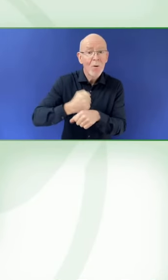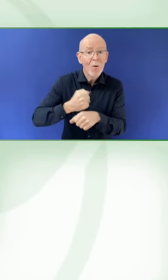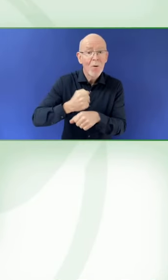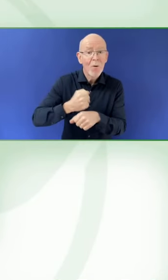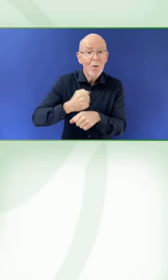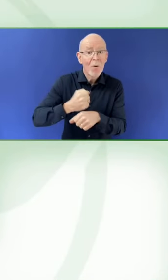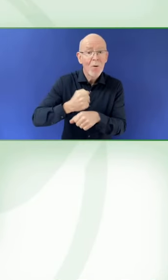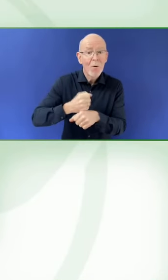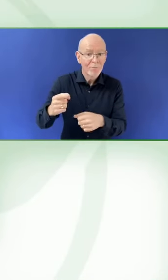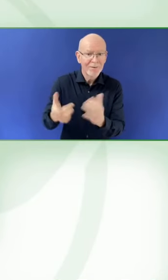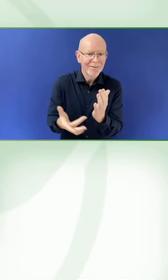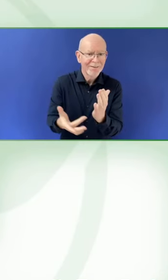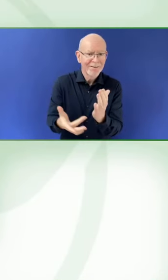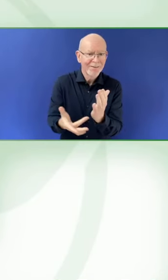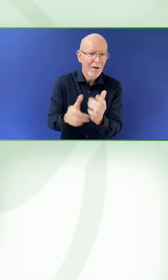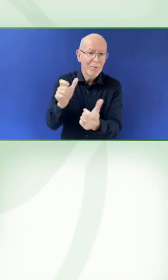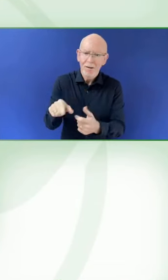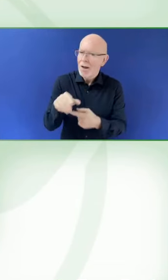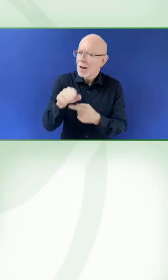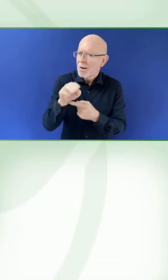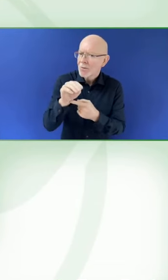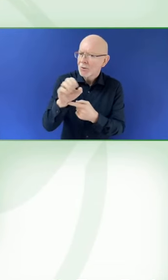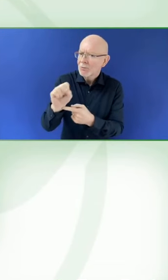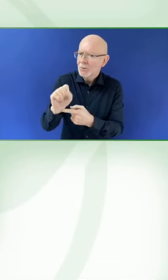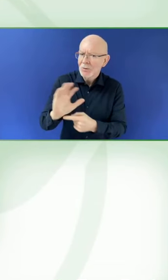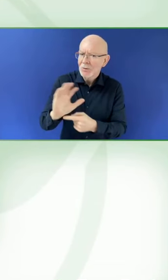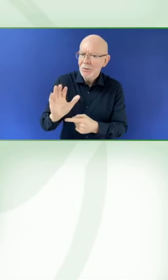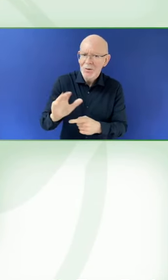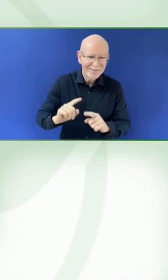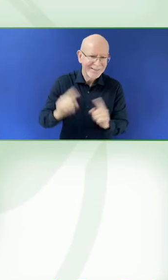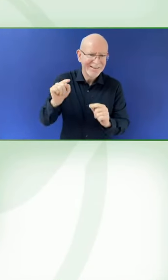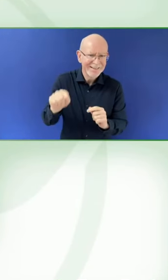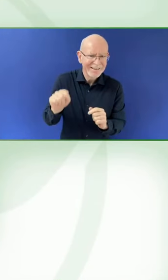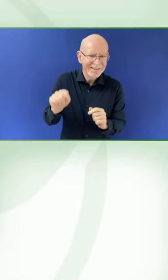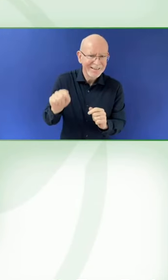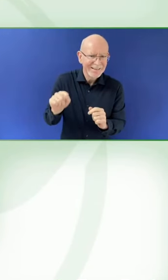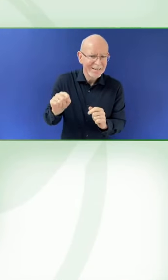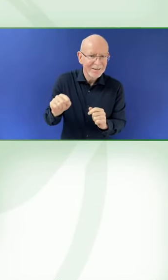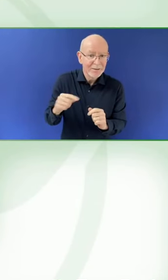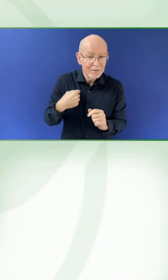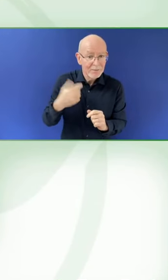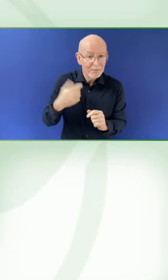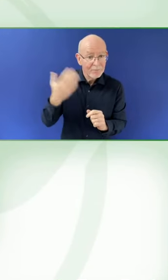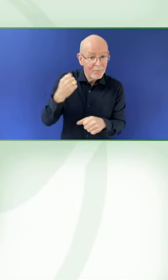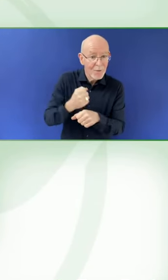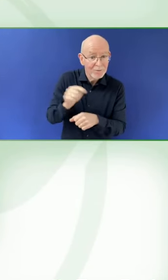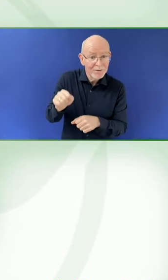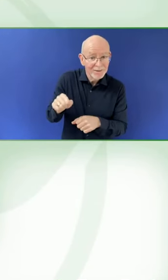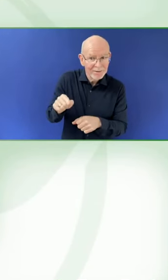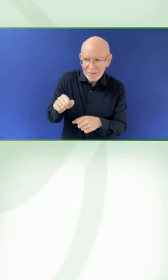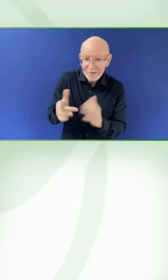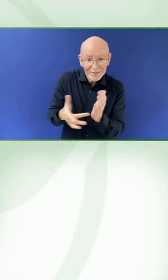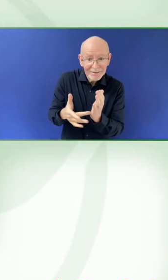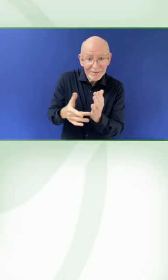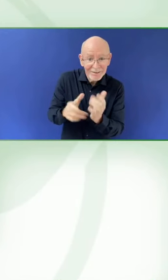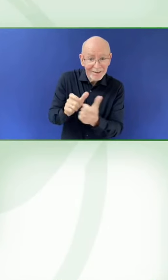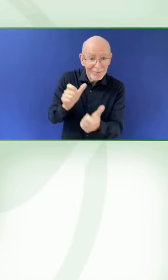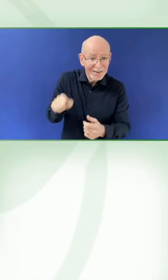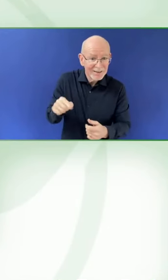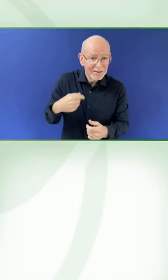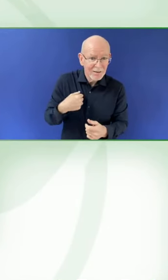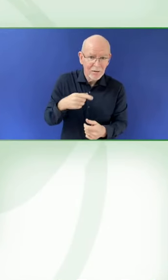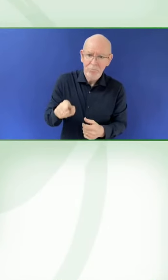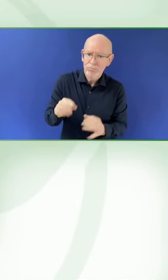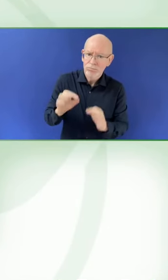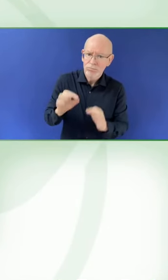children in the world, looking at what their eyes were looking at while we read stories to them. So while parents were connecting with their children,